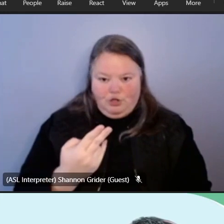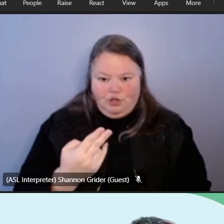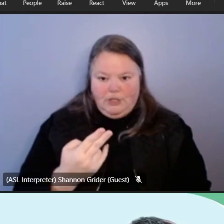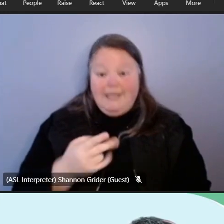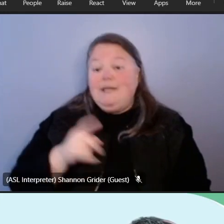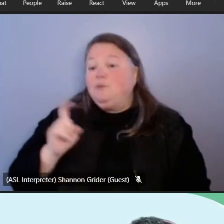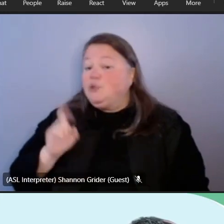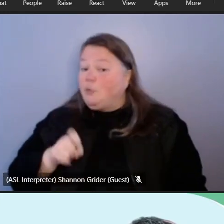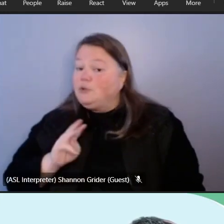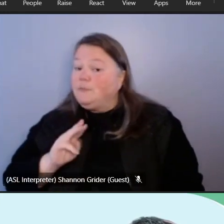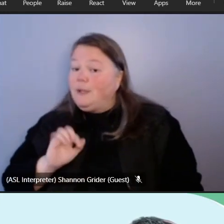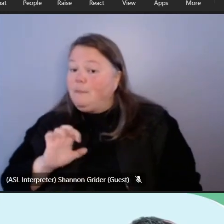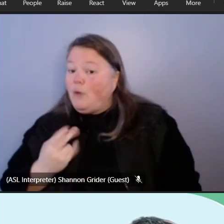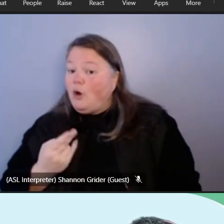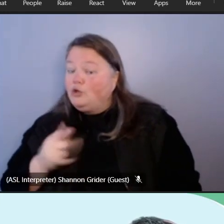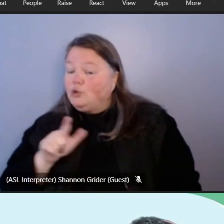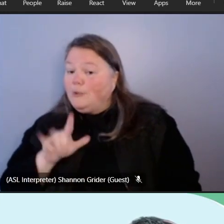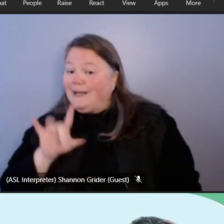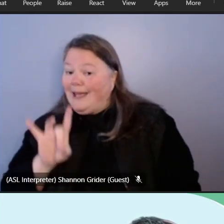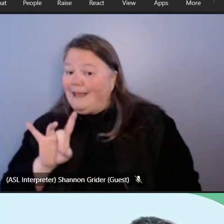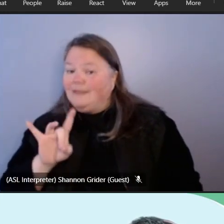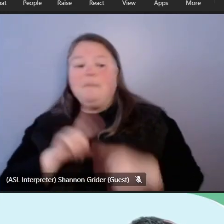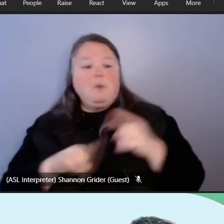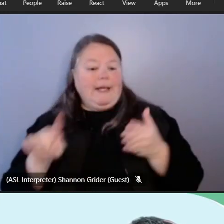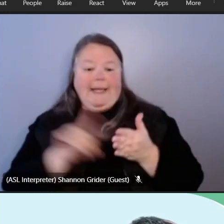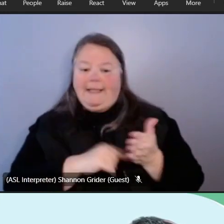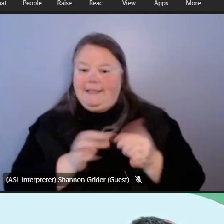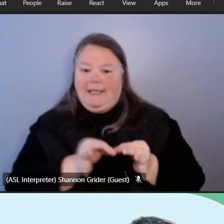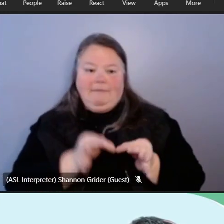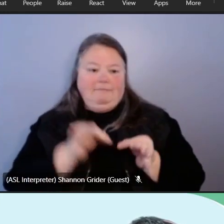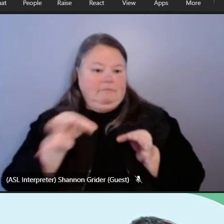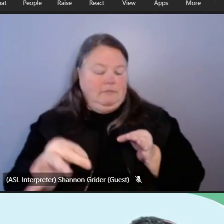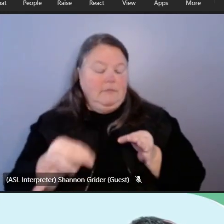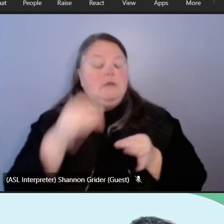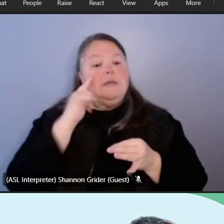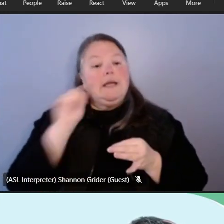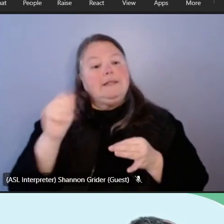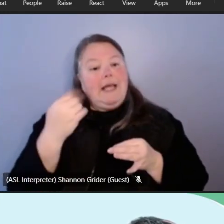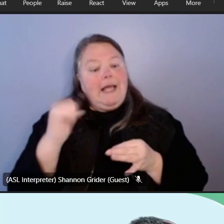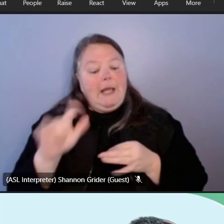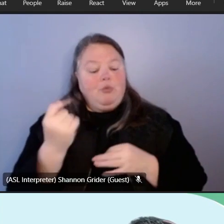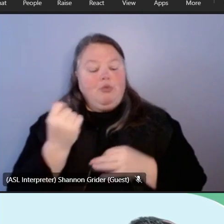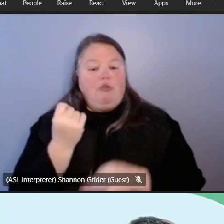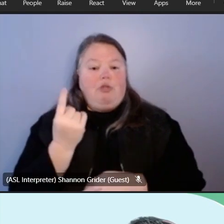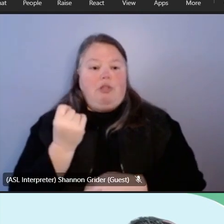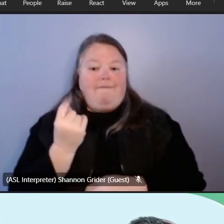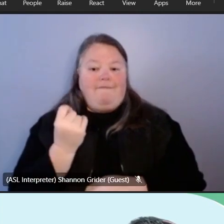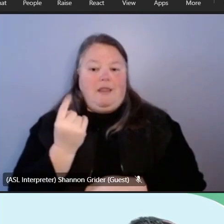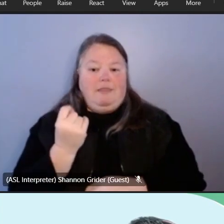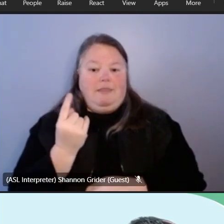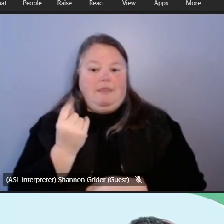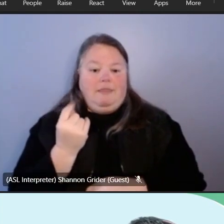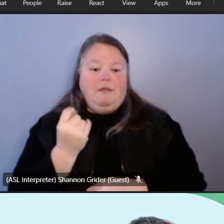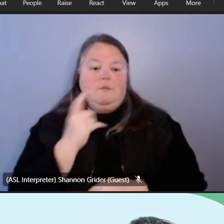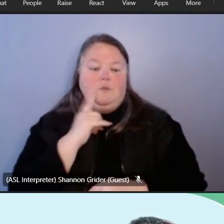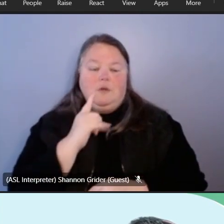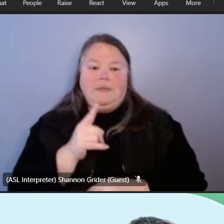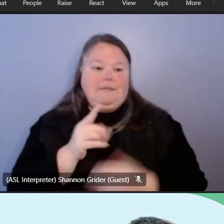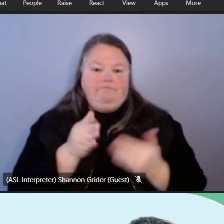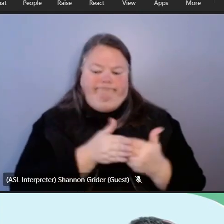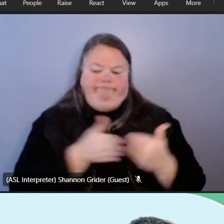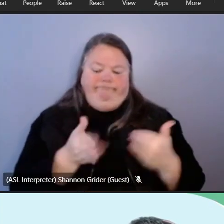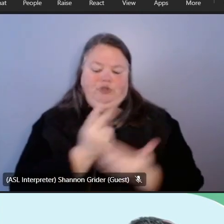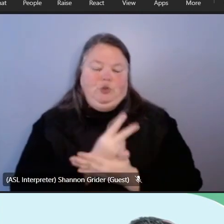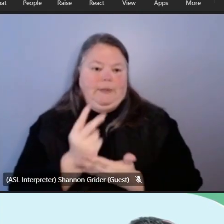for march 28th we are going to cancel that meeting because the meeting in april is going to be on april 11th which